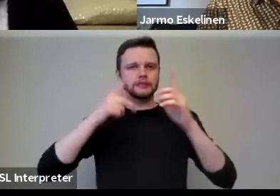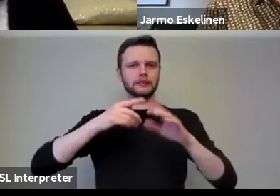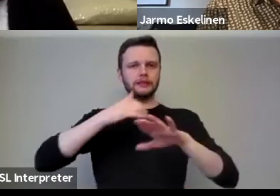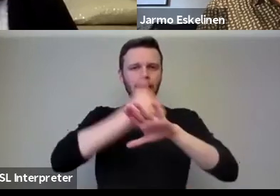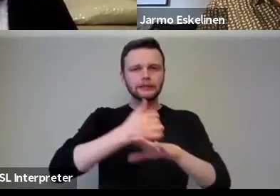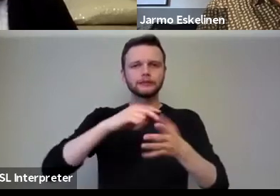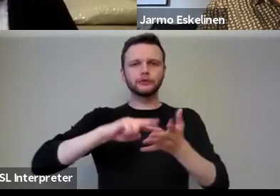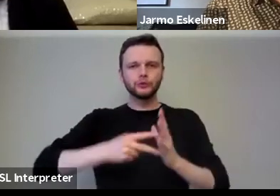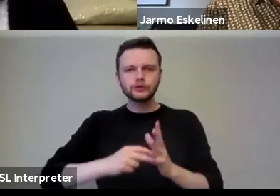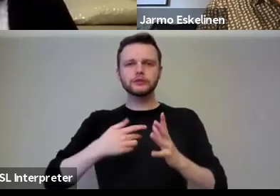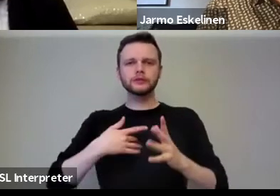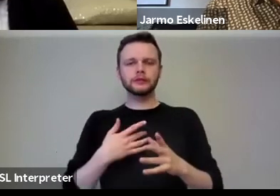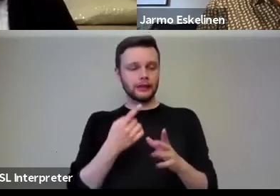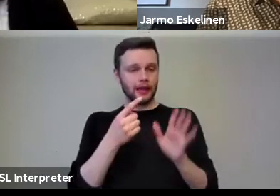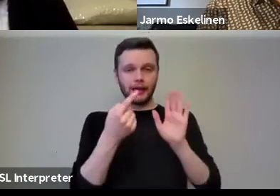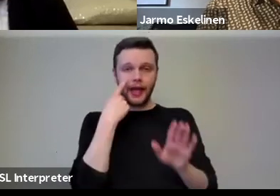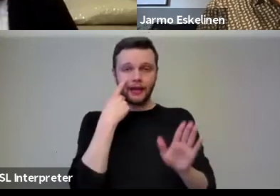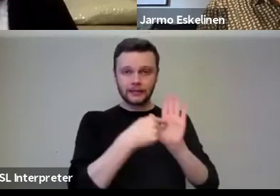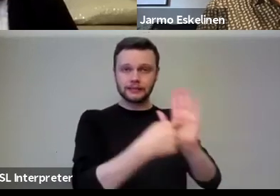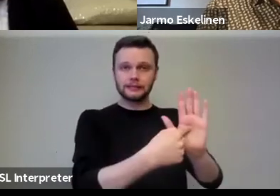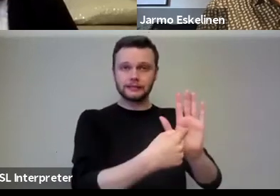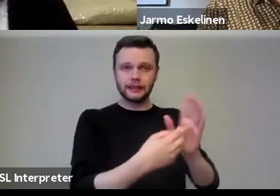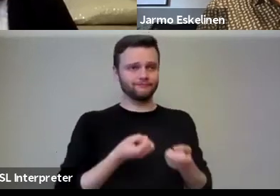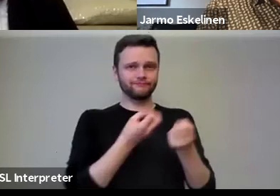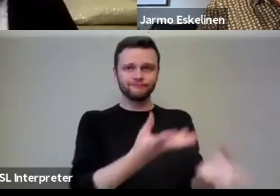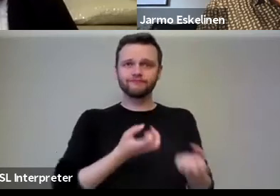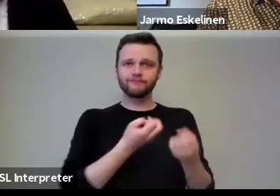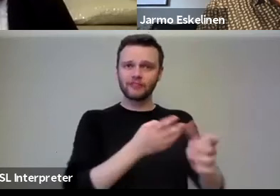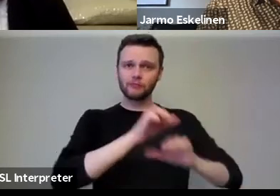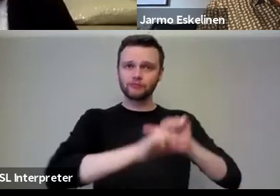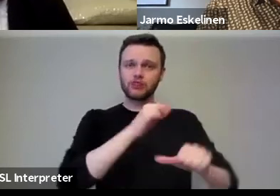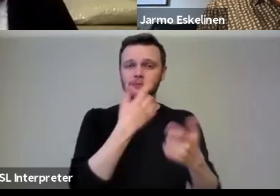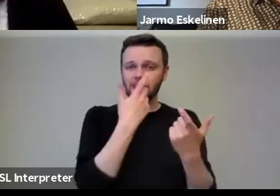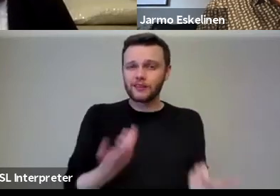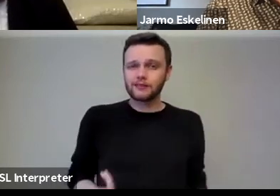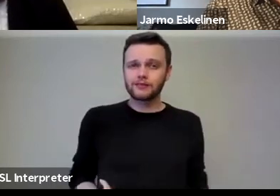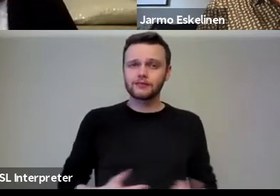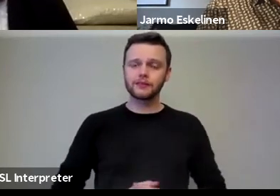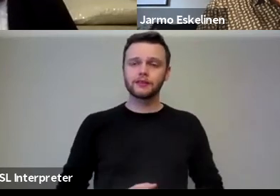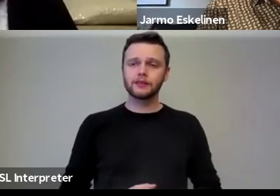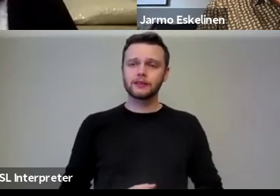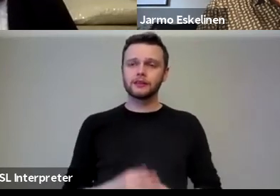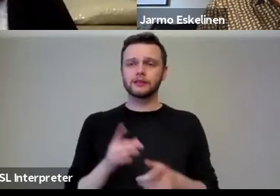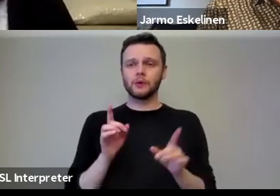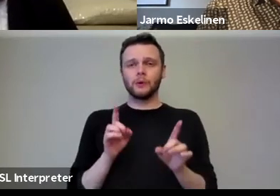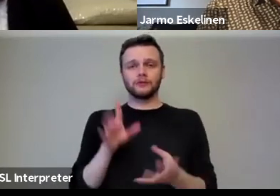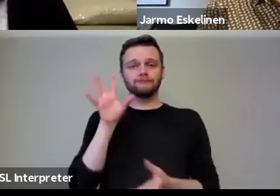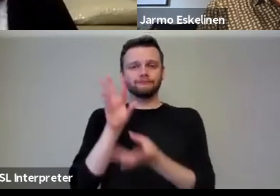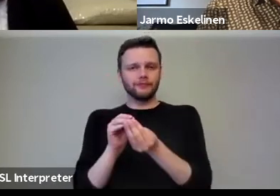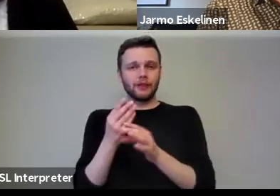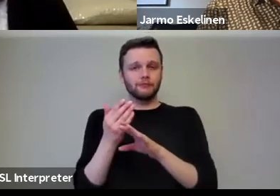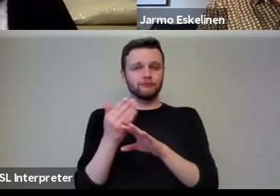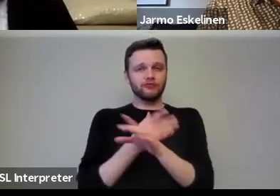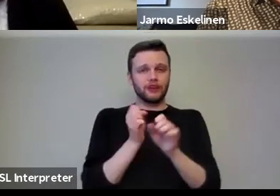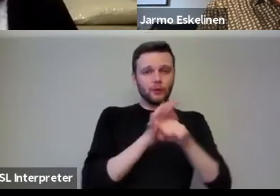evidence that and make that case and to deliver programmes as well. So just in summary, pre-COVID,